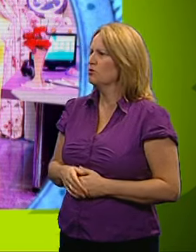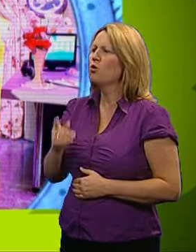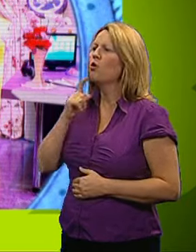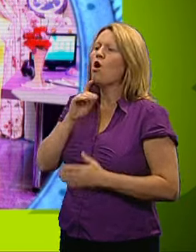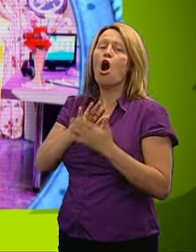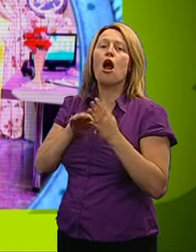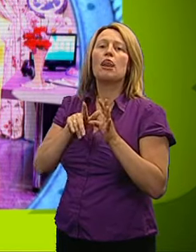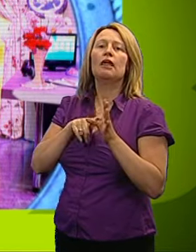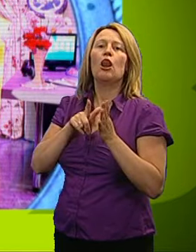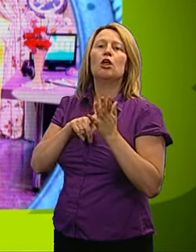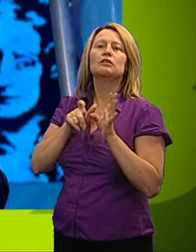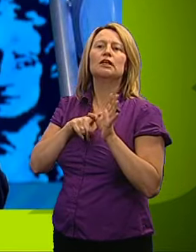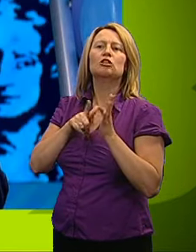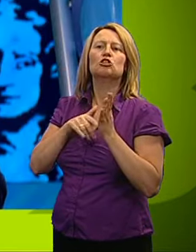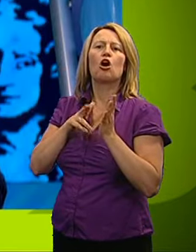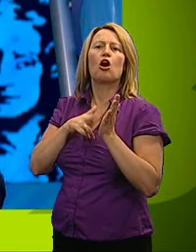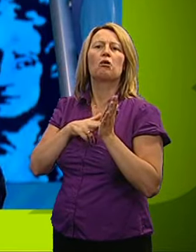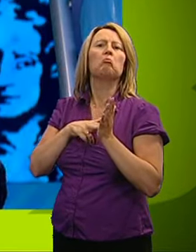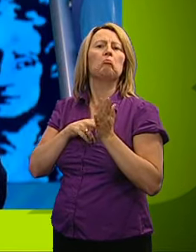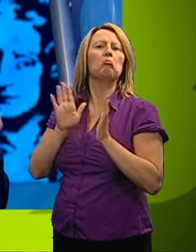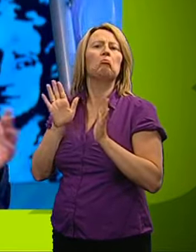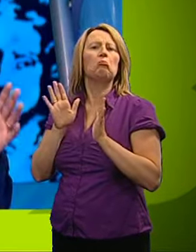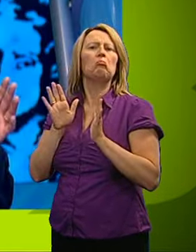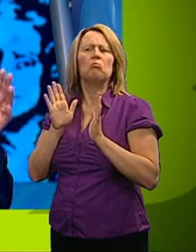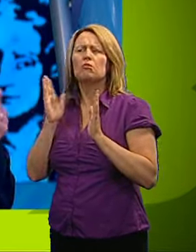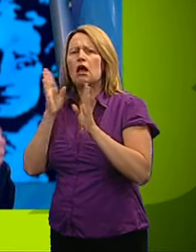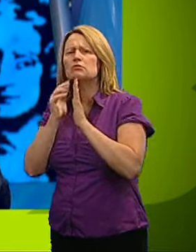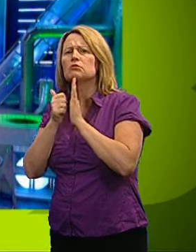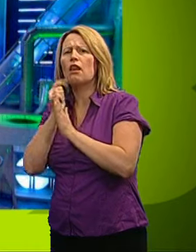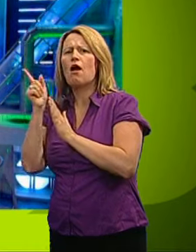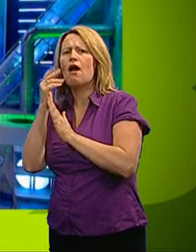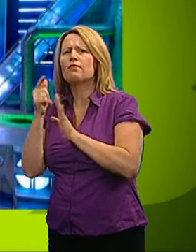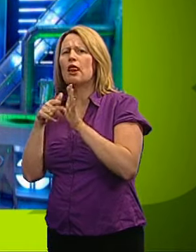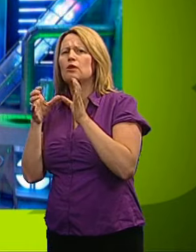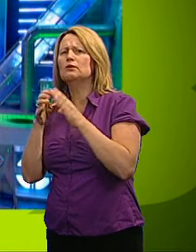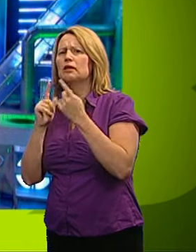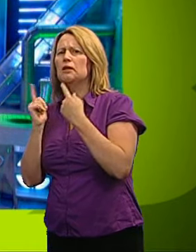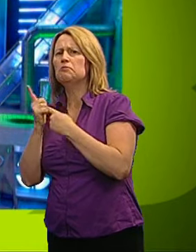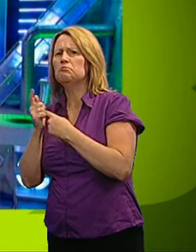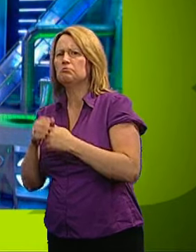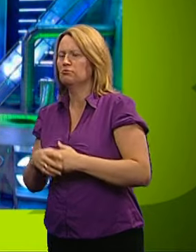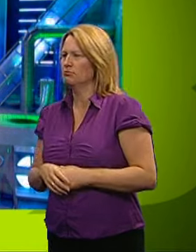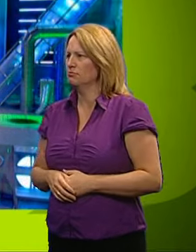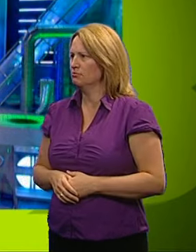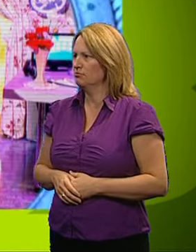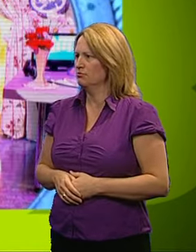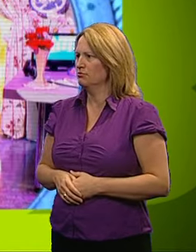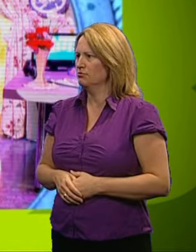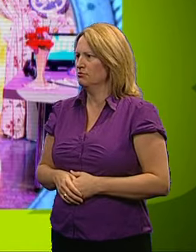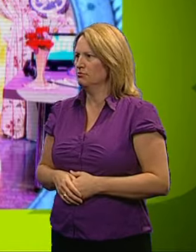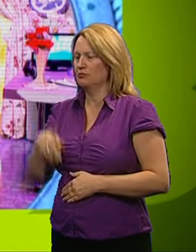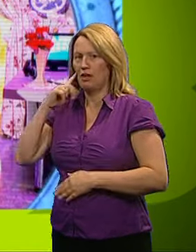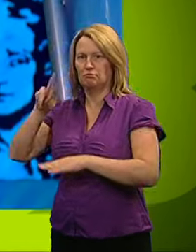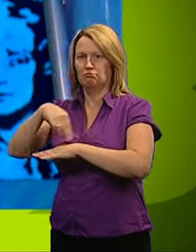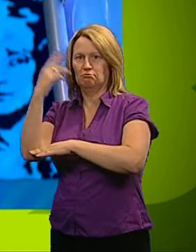Holly! Lucy! John! Holly, Lucy and John. Yep, fair enough. What hidden talent are you going to demonstrate to prove you are the yellow team? I can do a